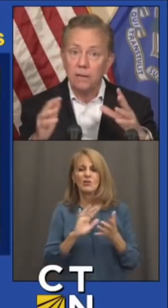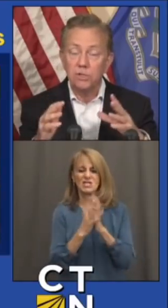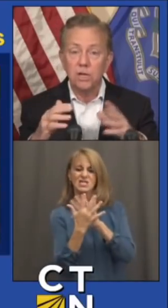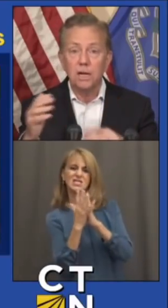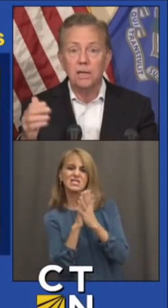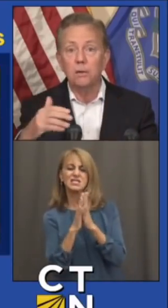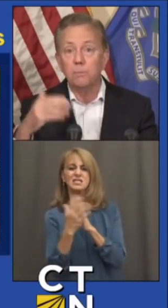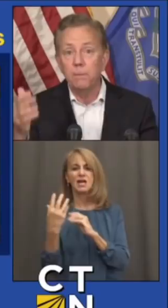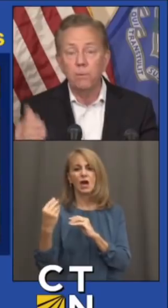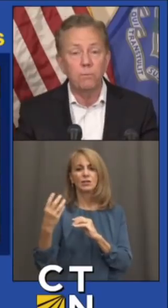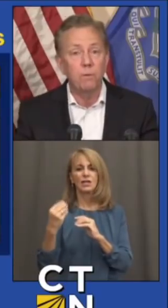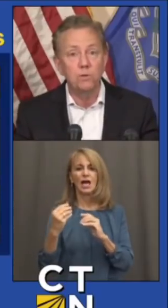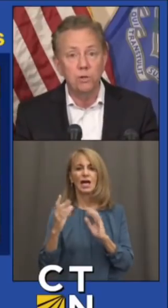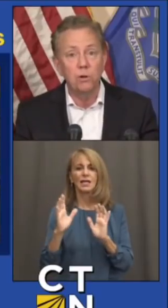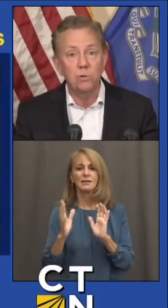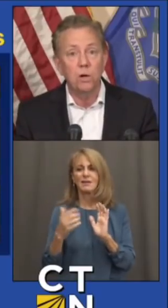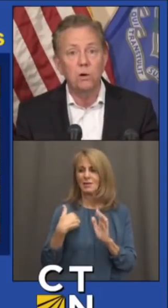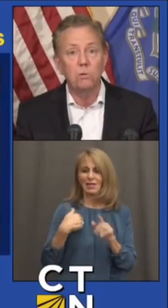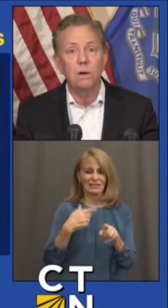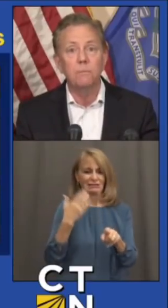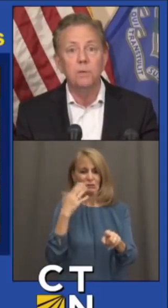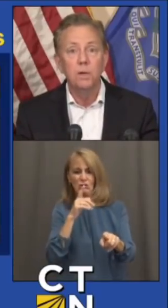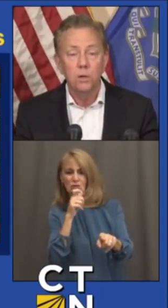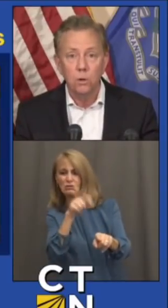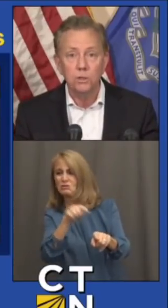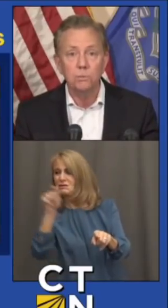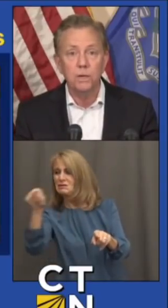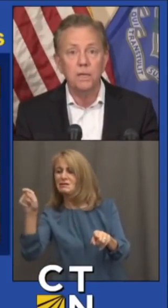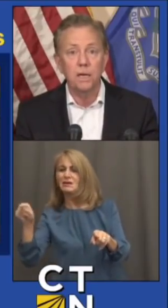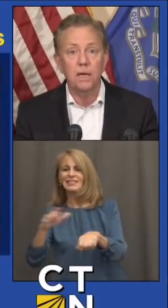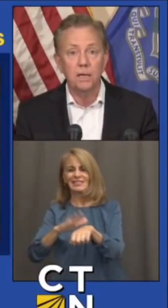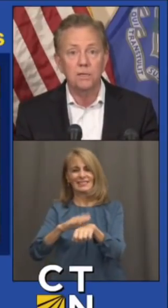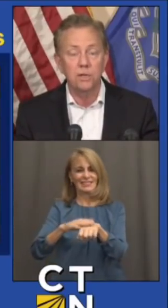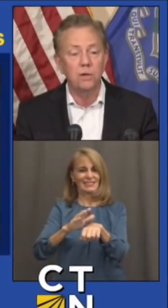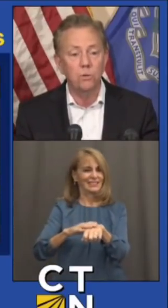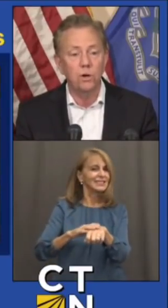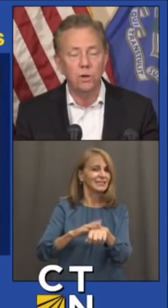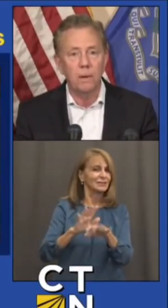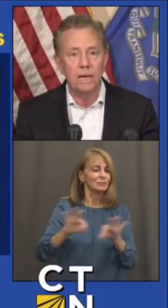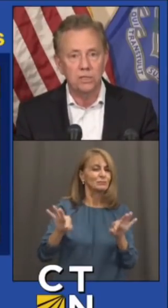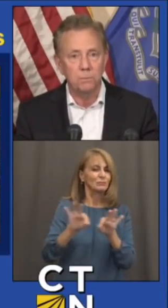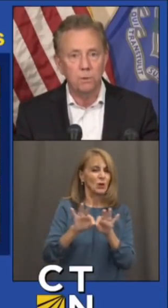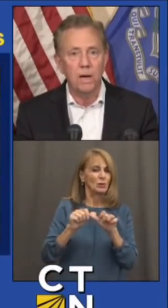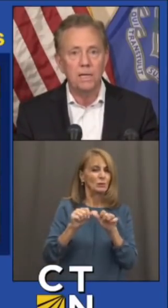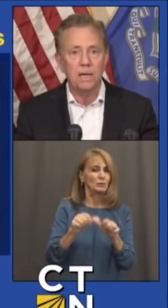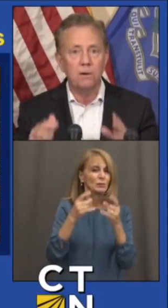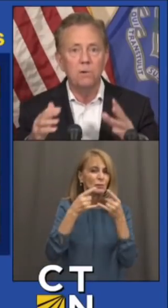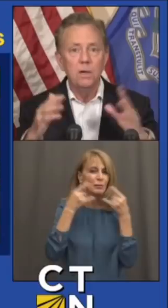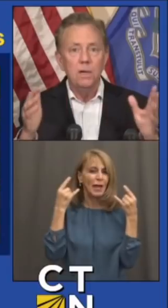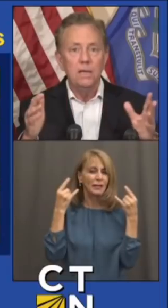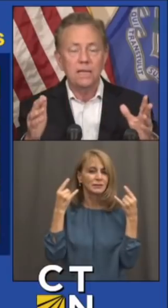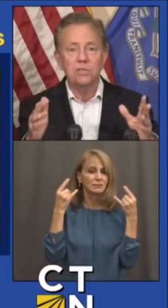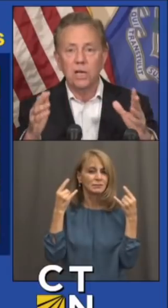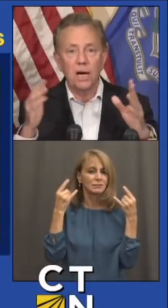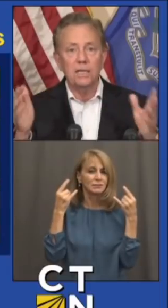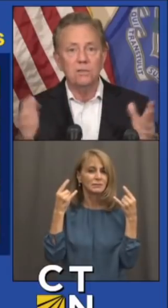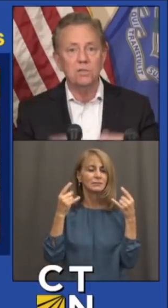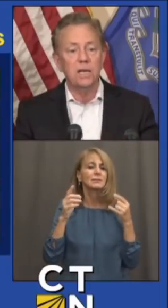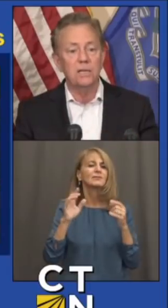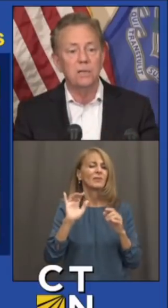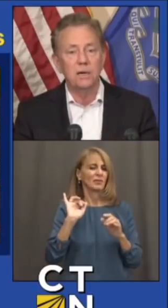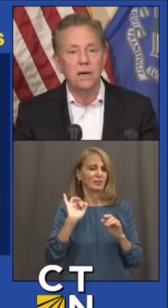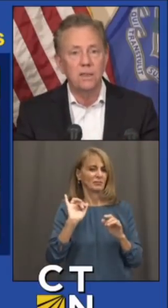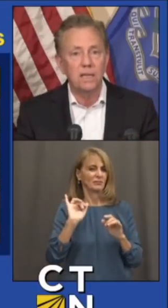area outside, you're maybe with folks you don't know, caution would indicate continue to wear the mask. But right now, that's the